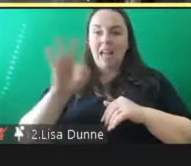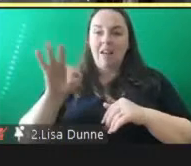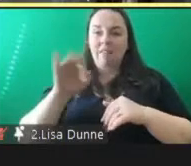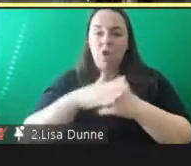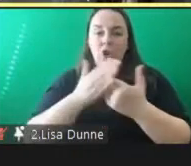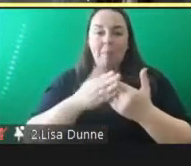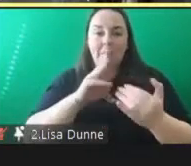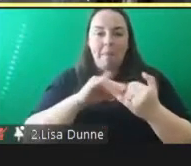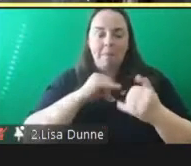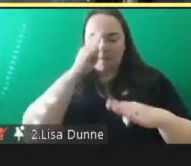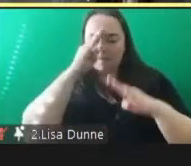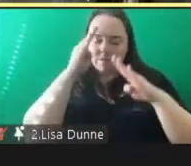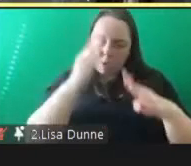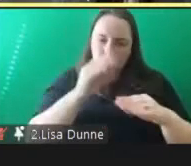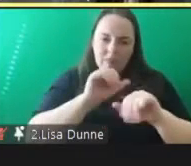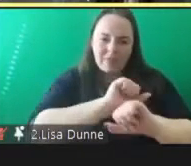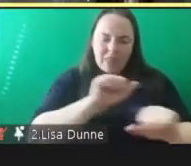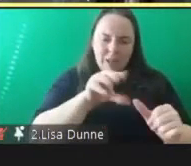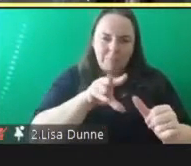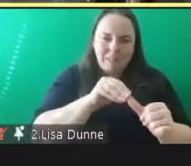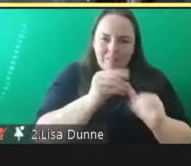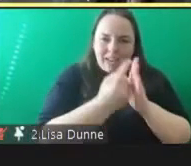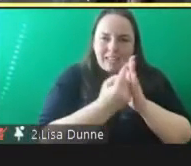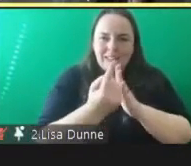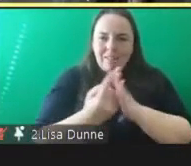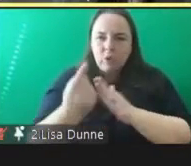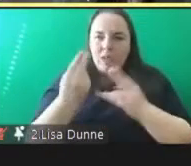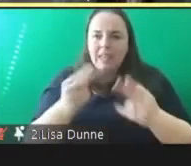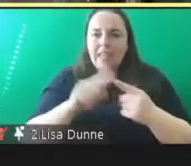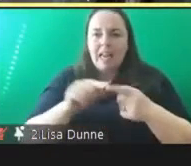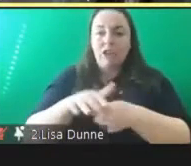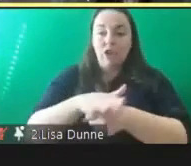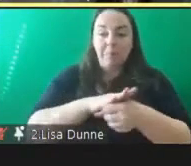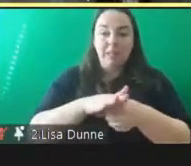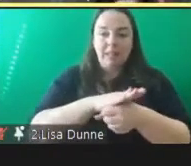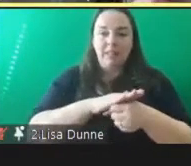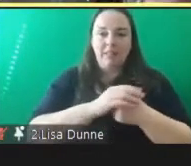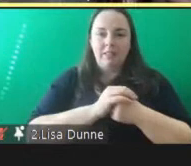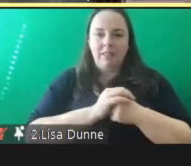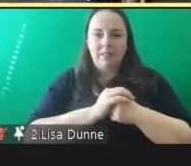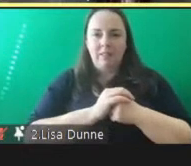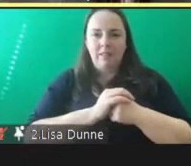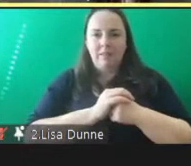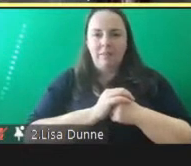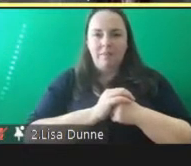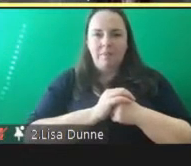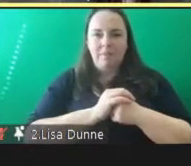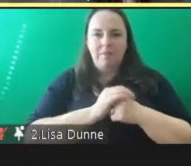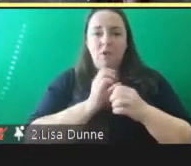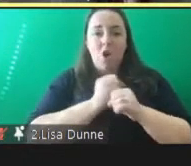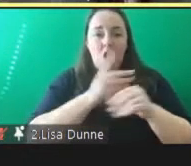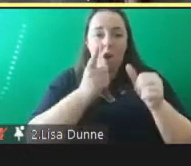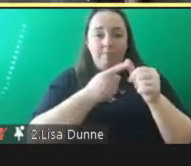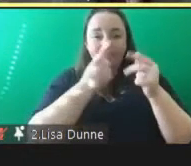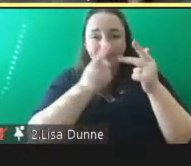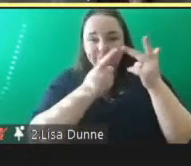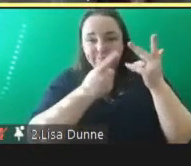focused on their particular individual needs and circumstances so all of these aim to